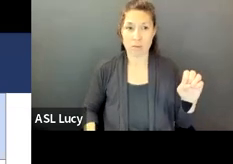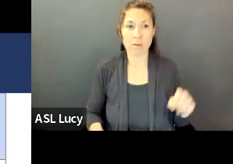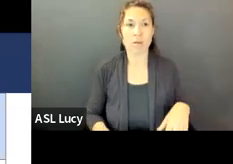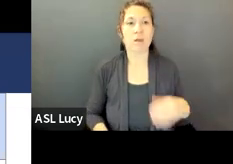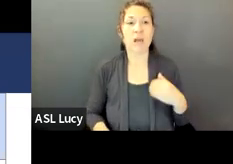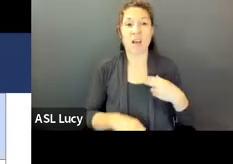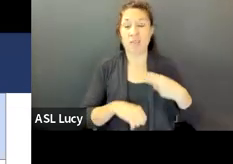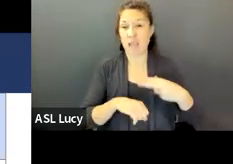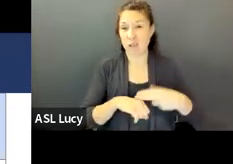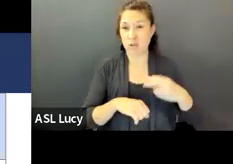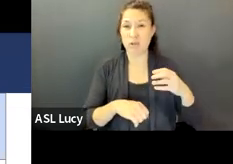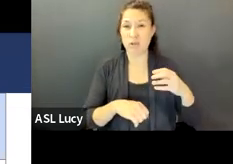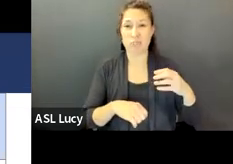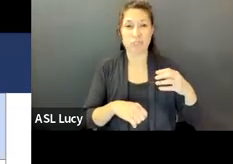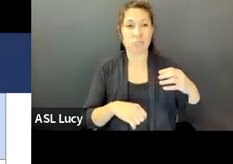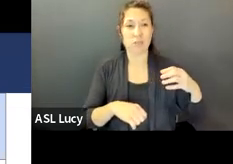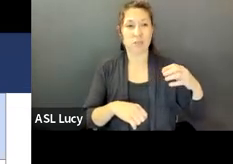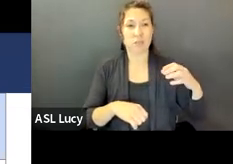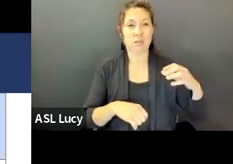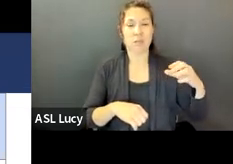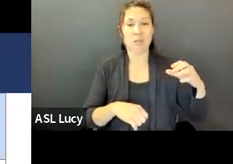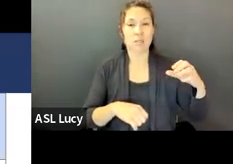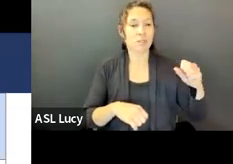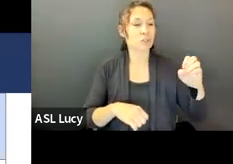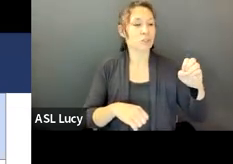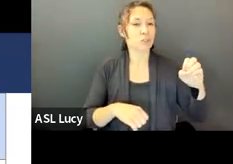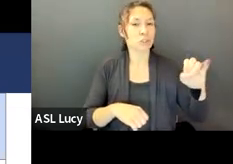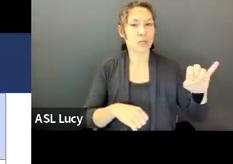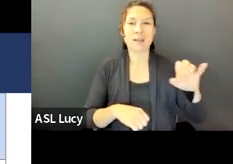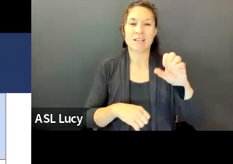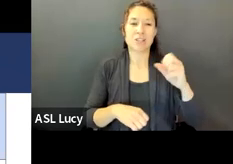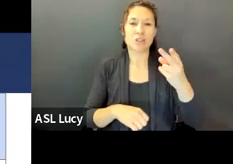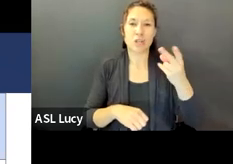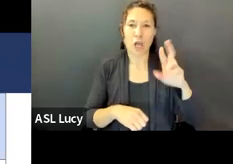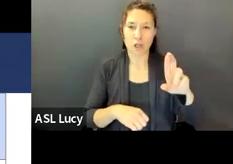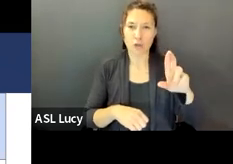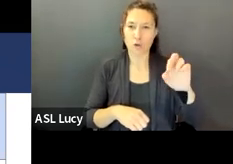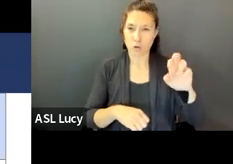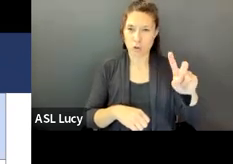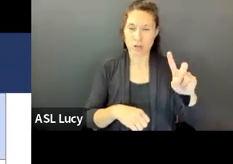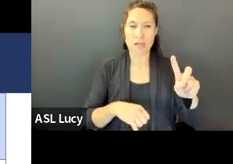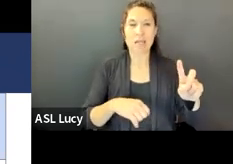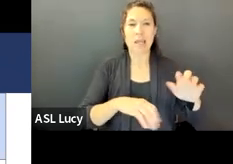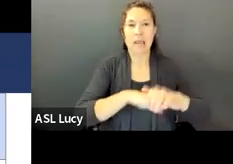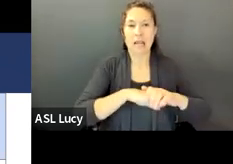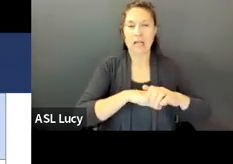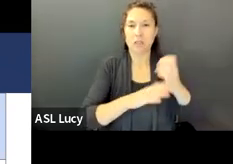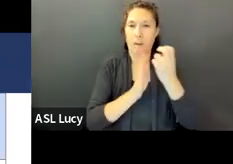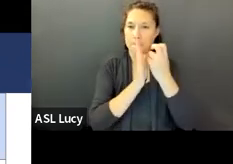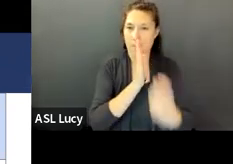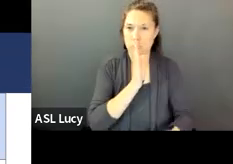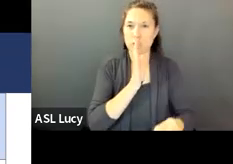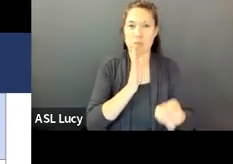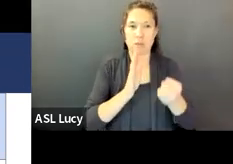sheltered English immersion program and a multilingual SLIFE program, or students with limited or